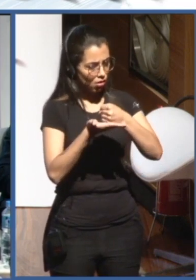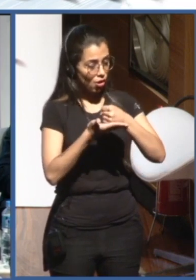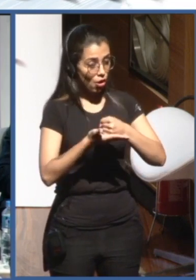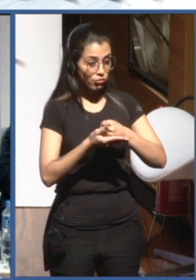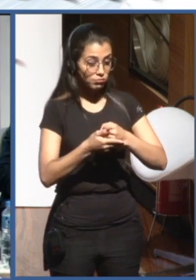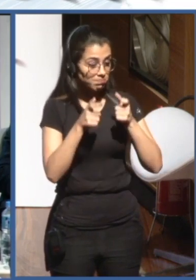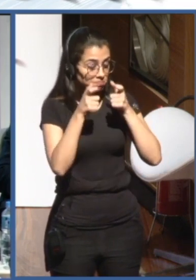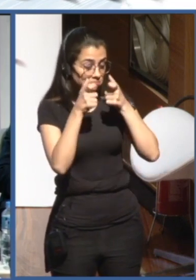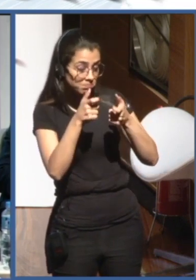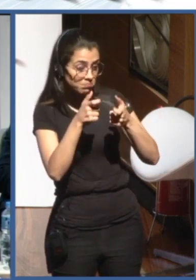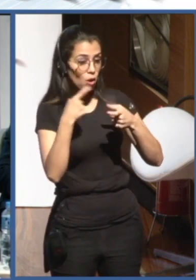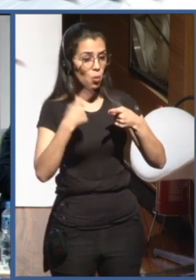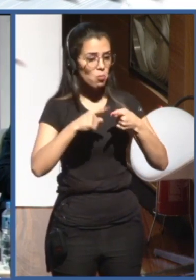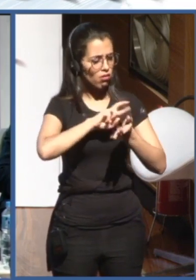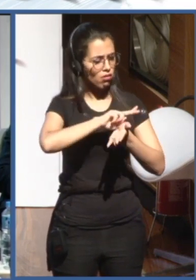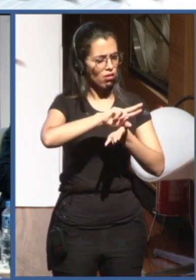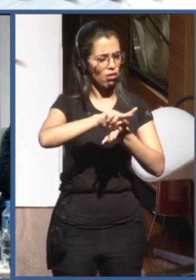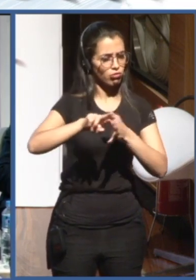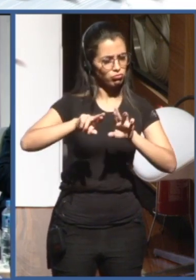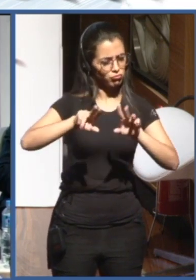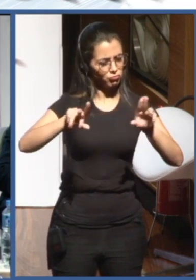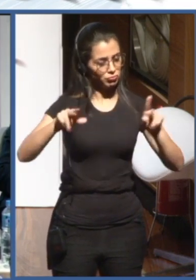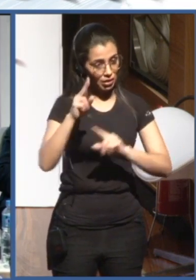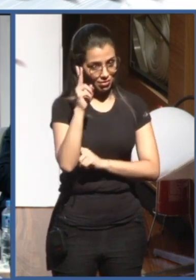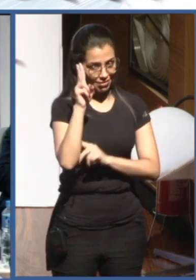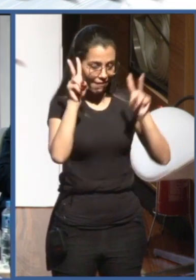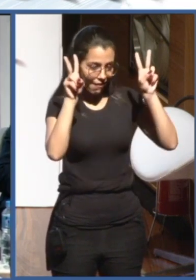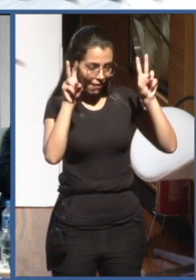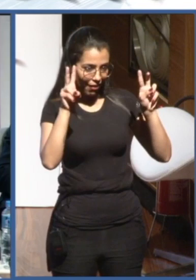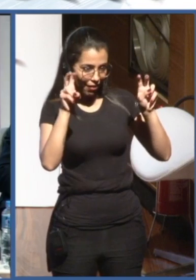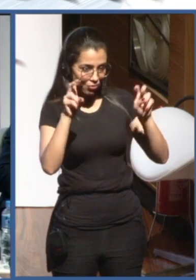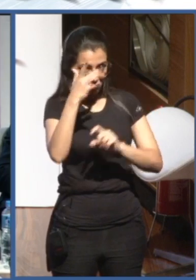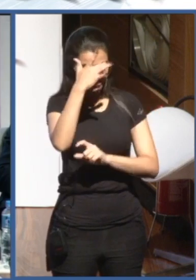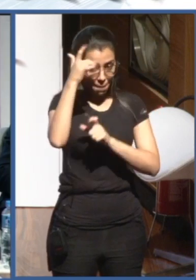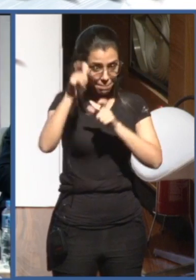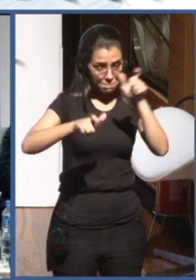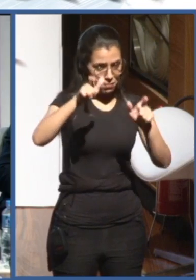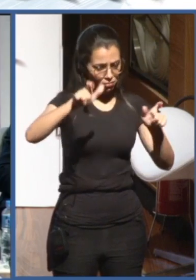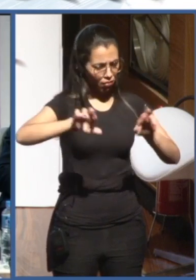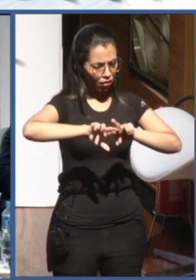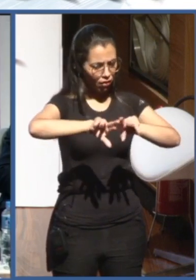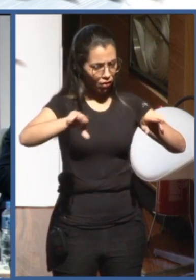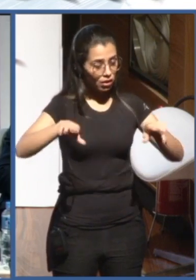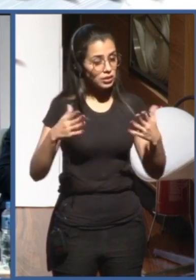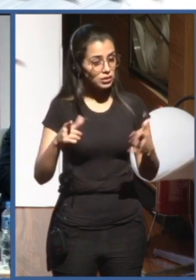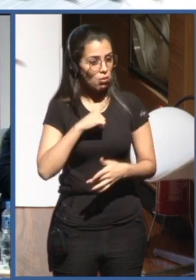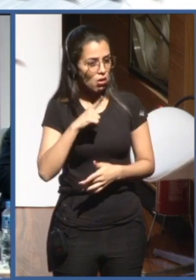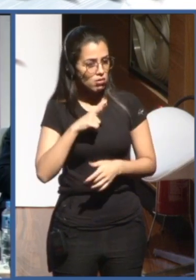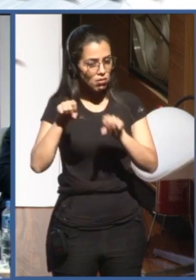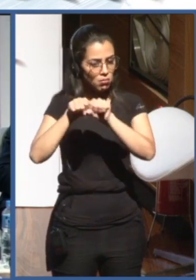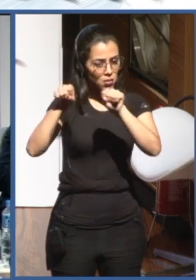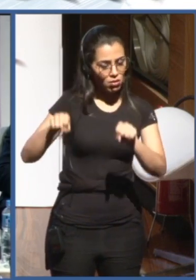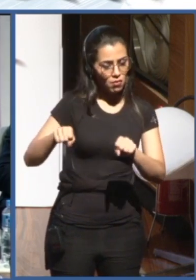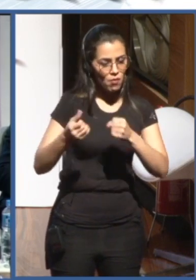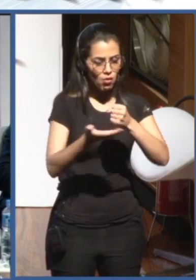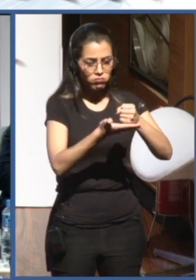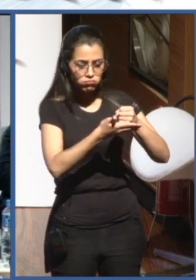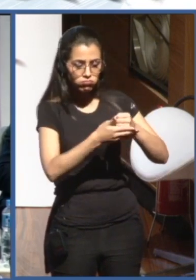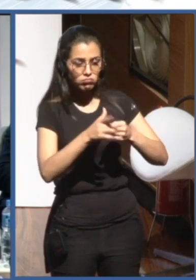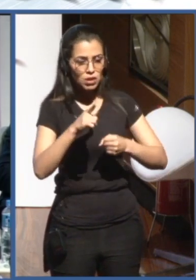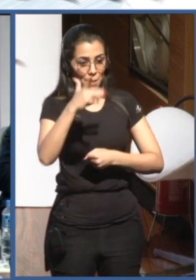different people. So, there's a, you know, breakthrough track for experts to come in, look at technologies